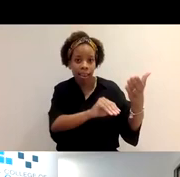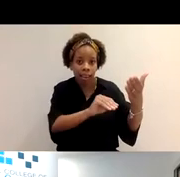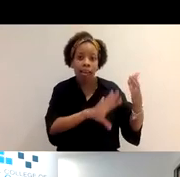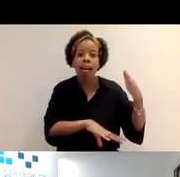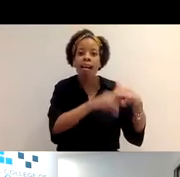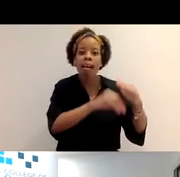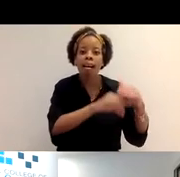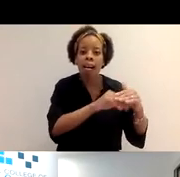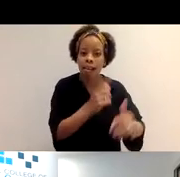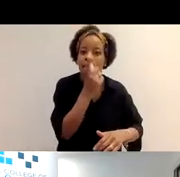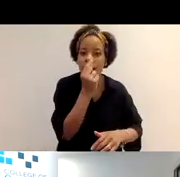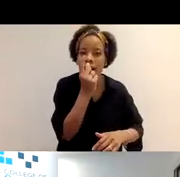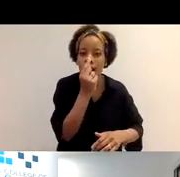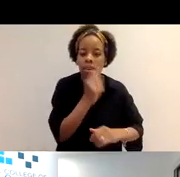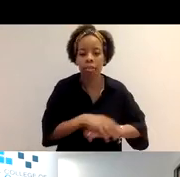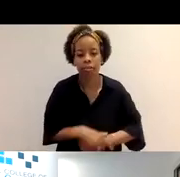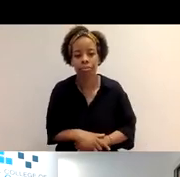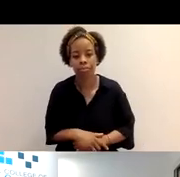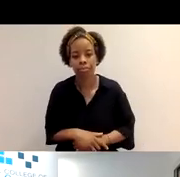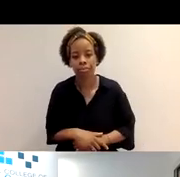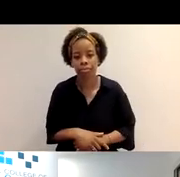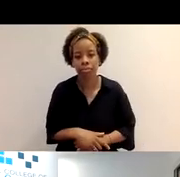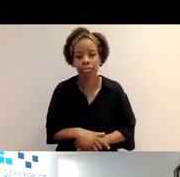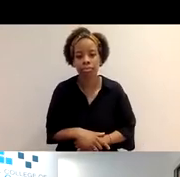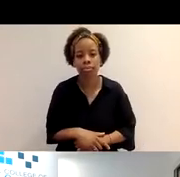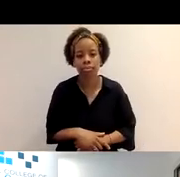remember specifically what that learning was that you did.